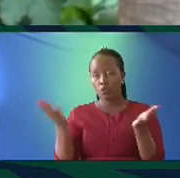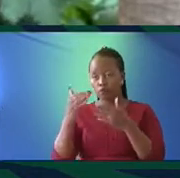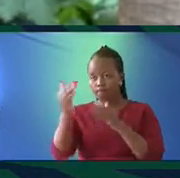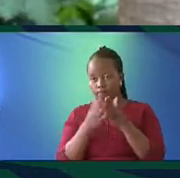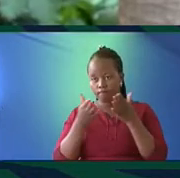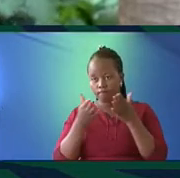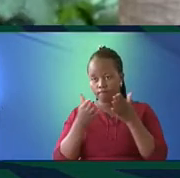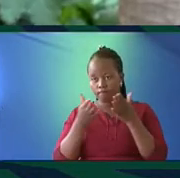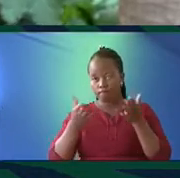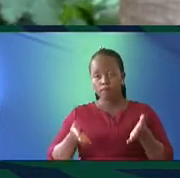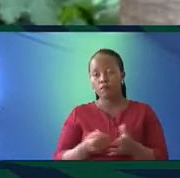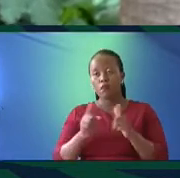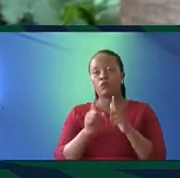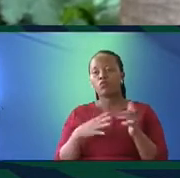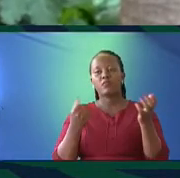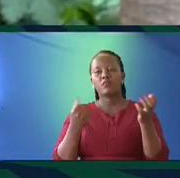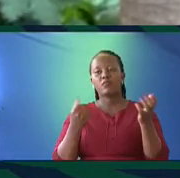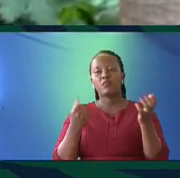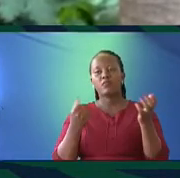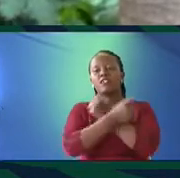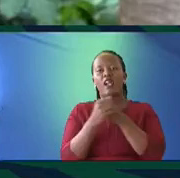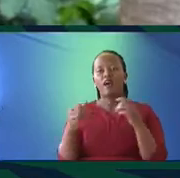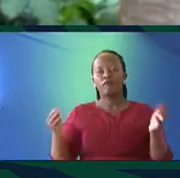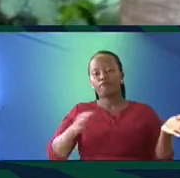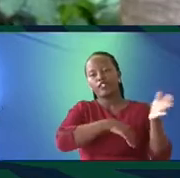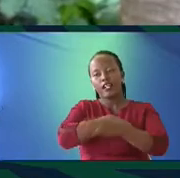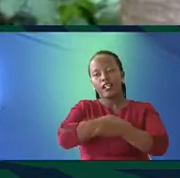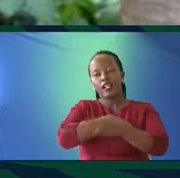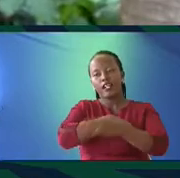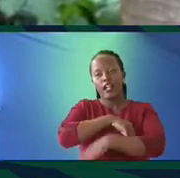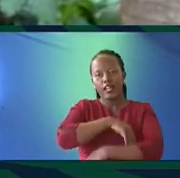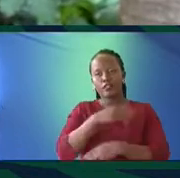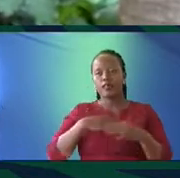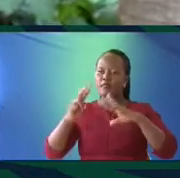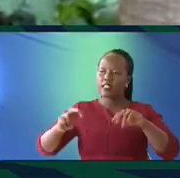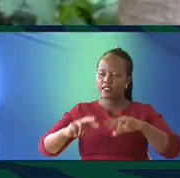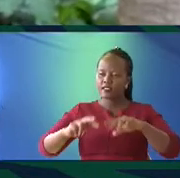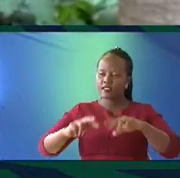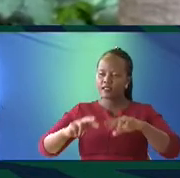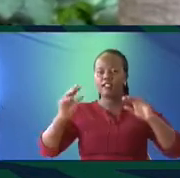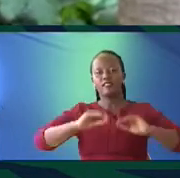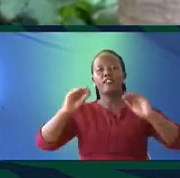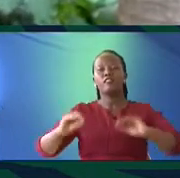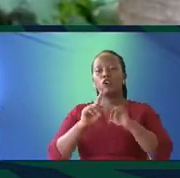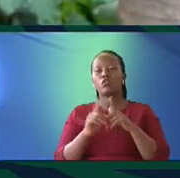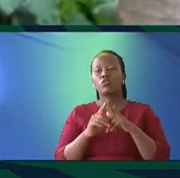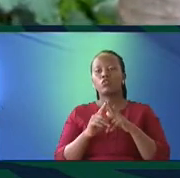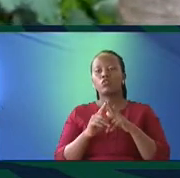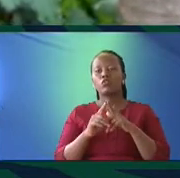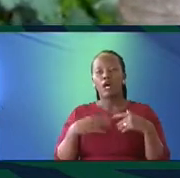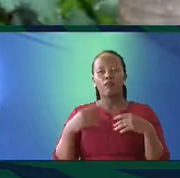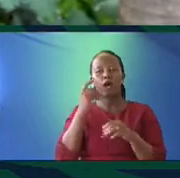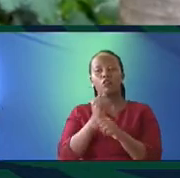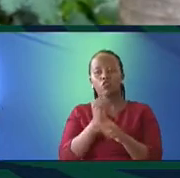stage. I am obsessed with Kanga, or Leso. I research it. I teach it. I have workshops on it.